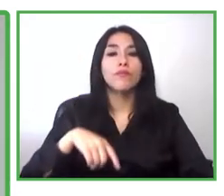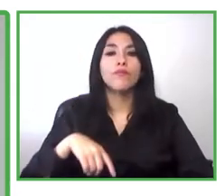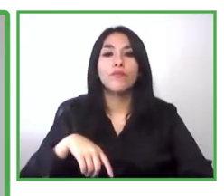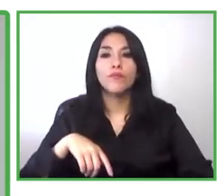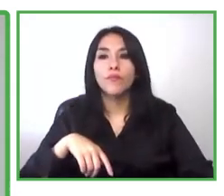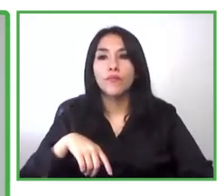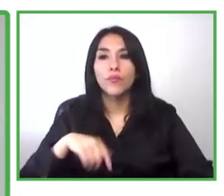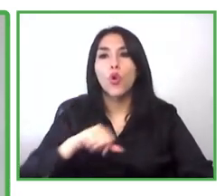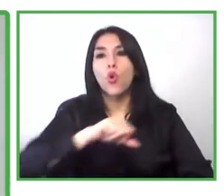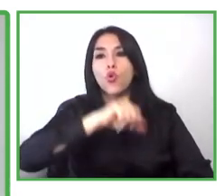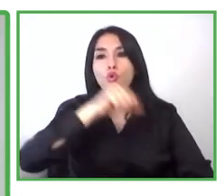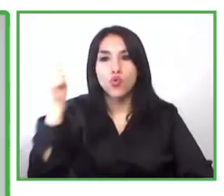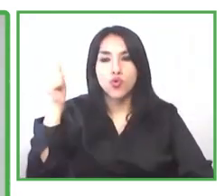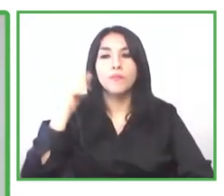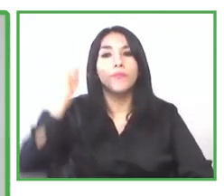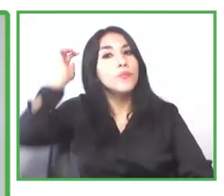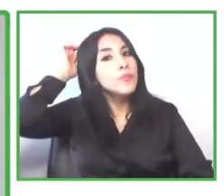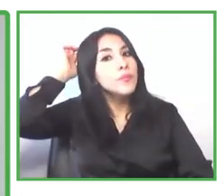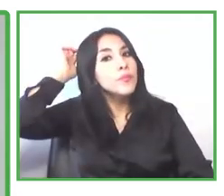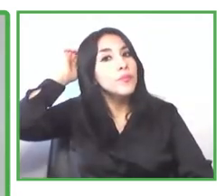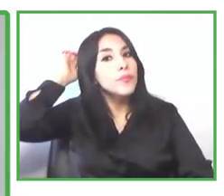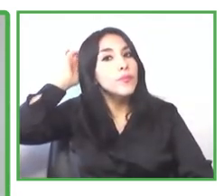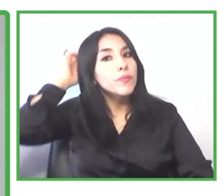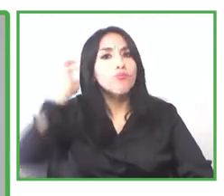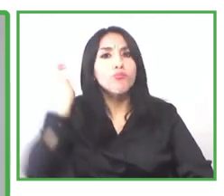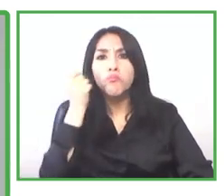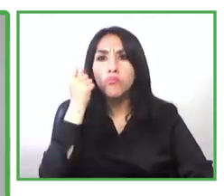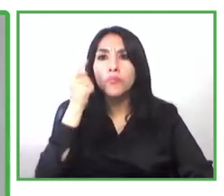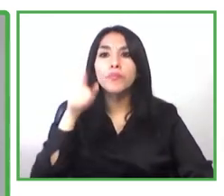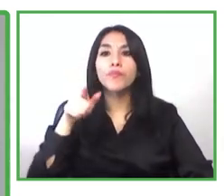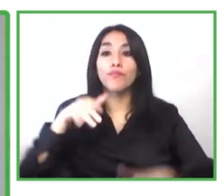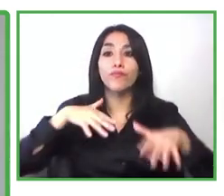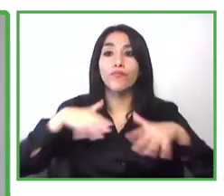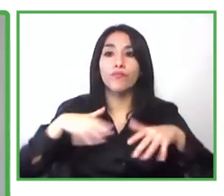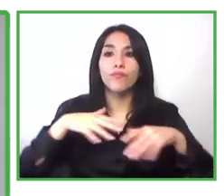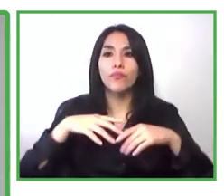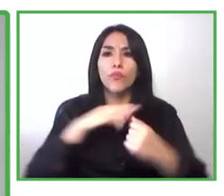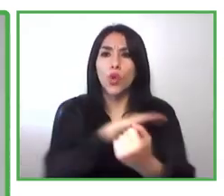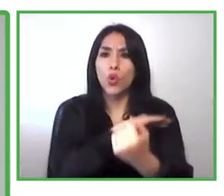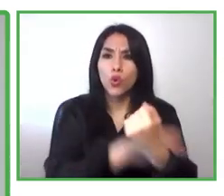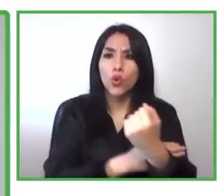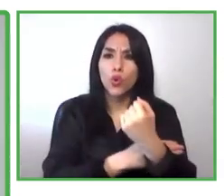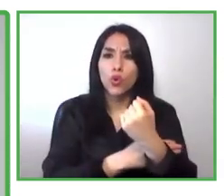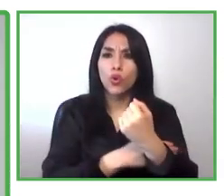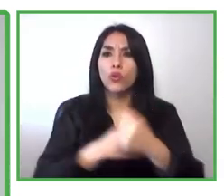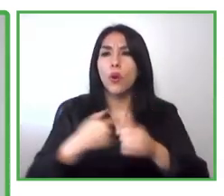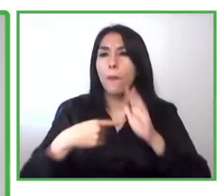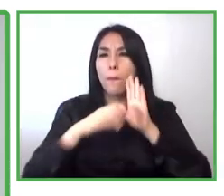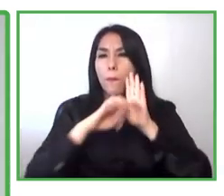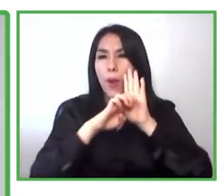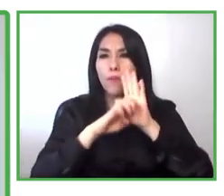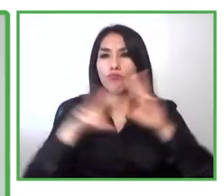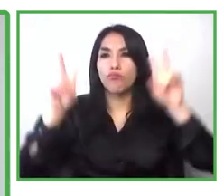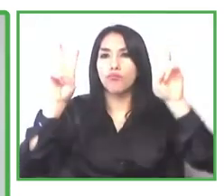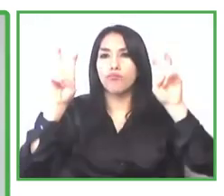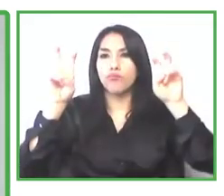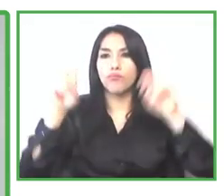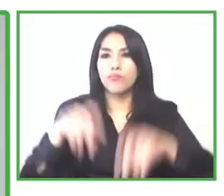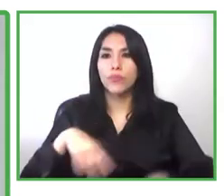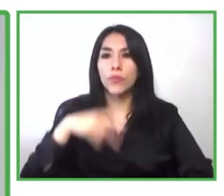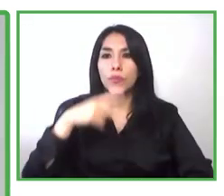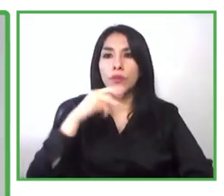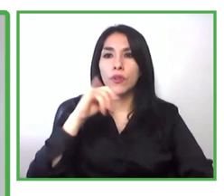be able to understand those other elements complex elements that are related with